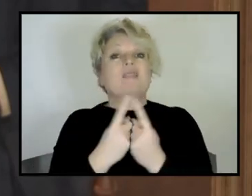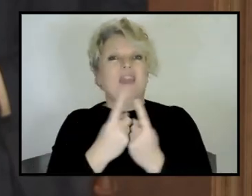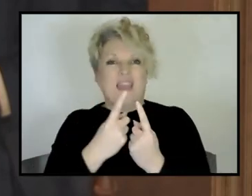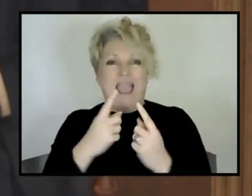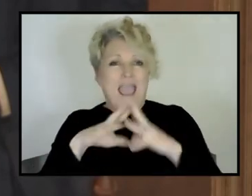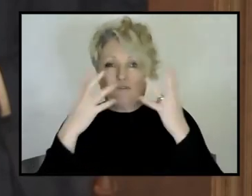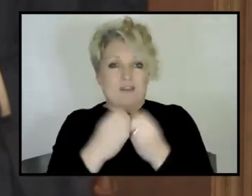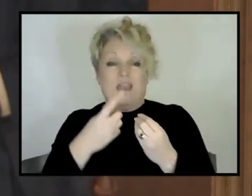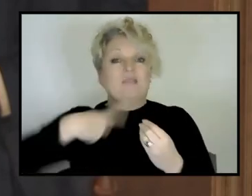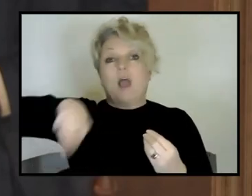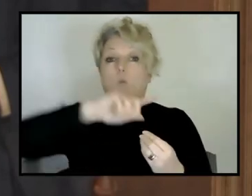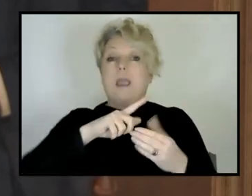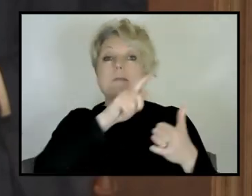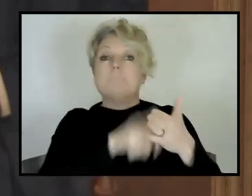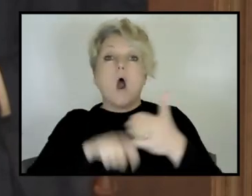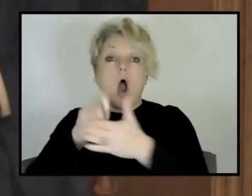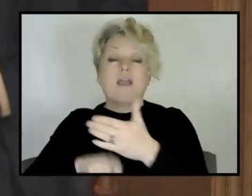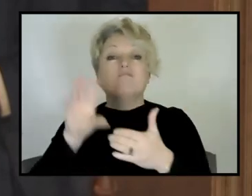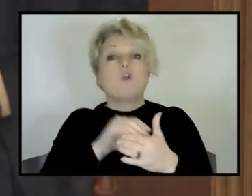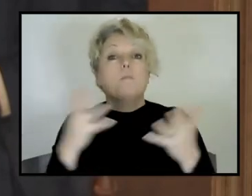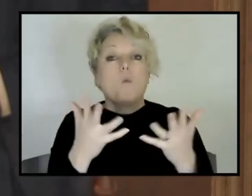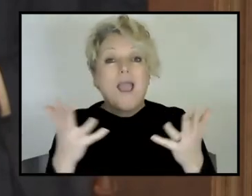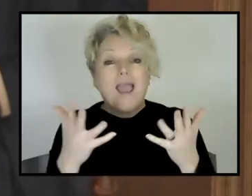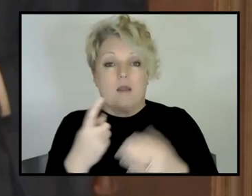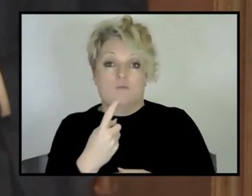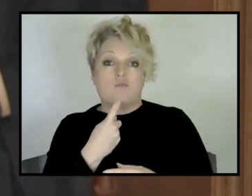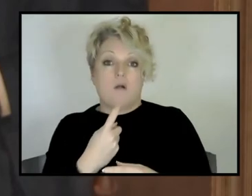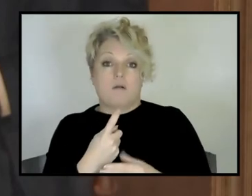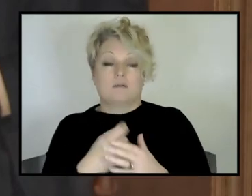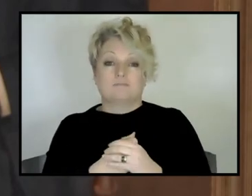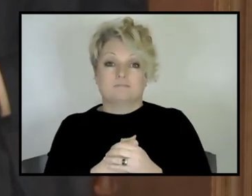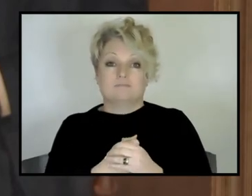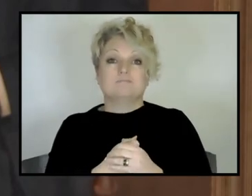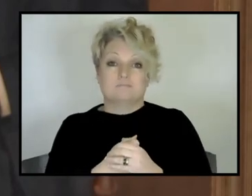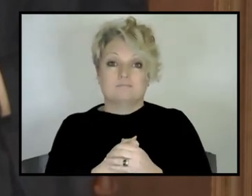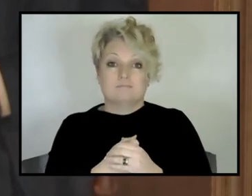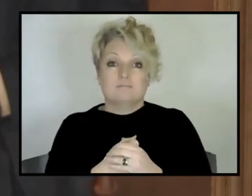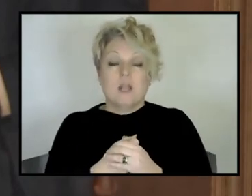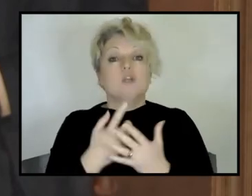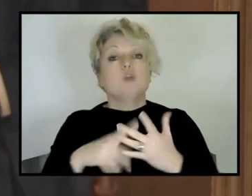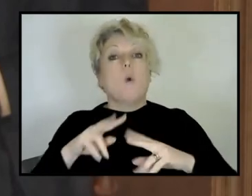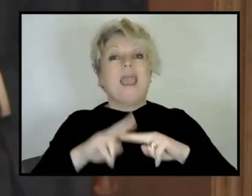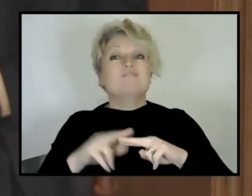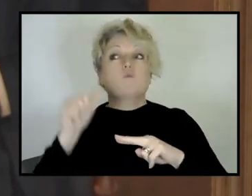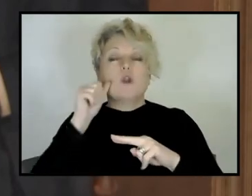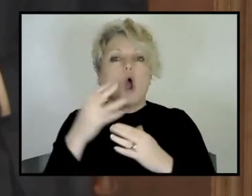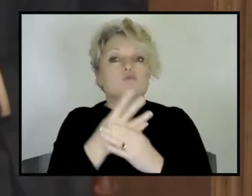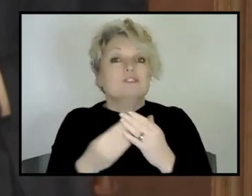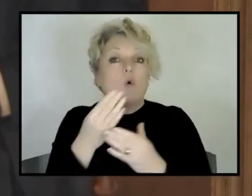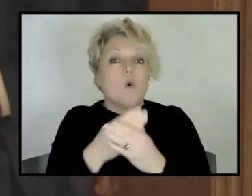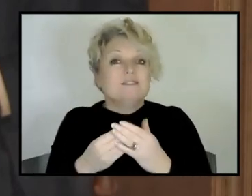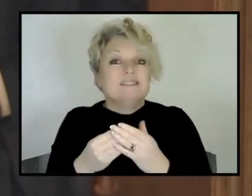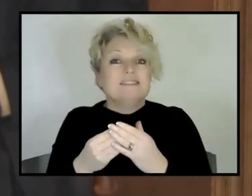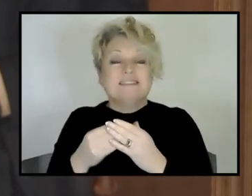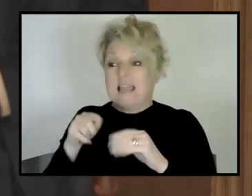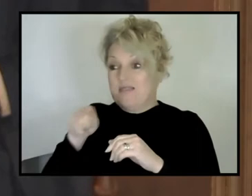the resources that come from rocks. And so we, if we can understand the setting of where those resources form, then we can go